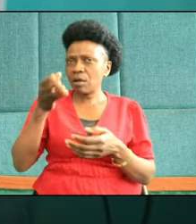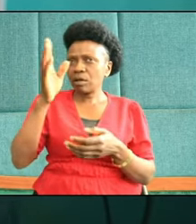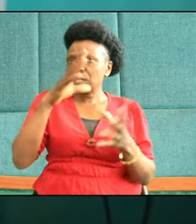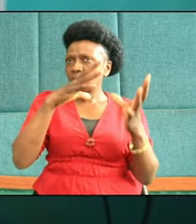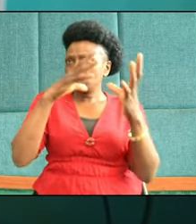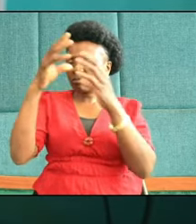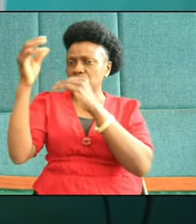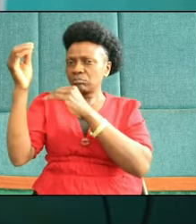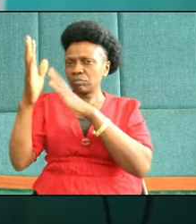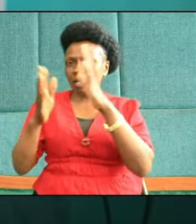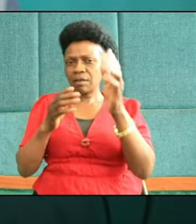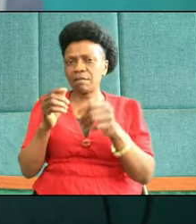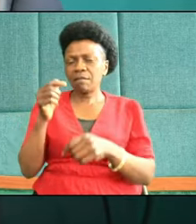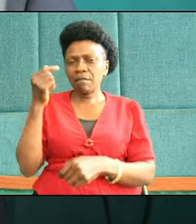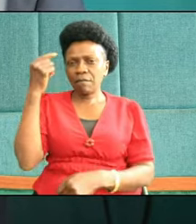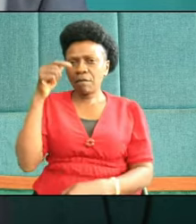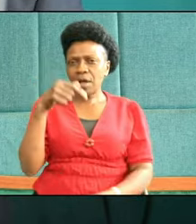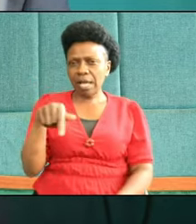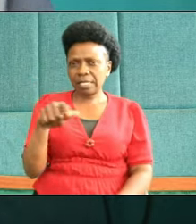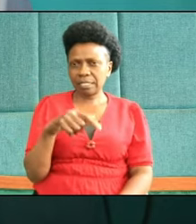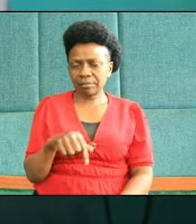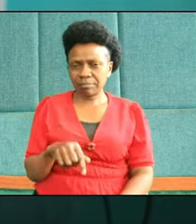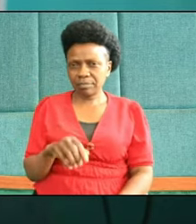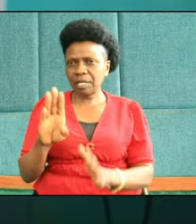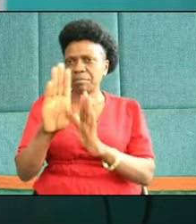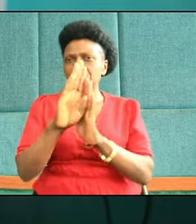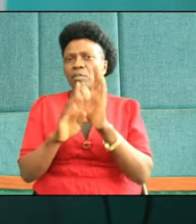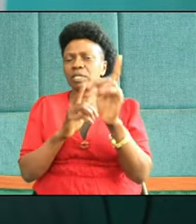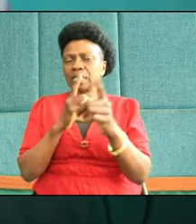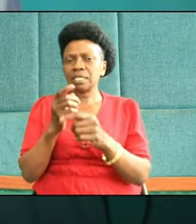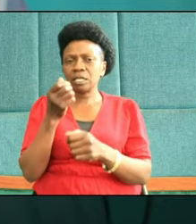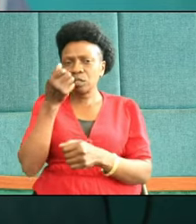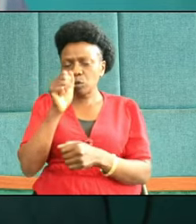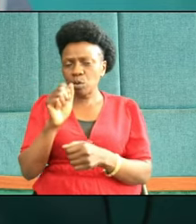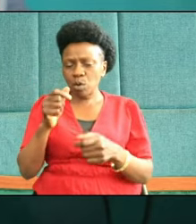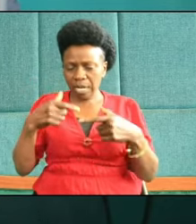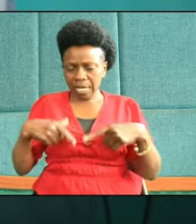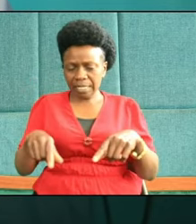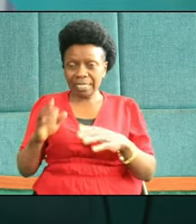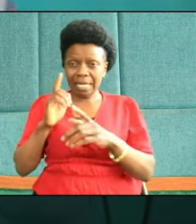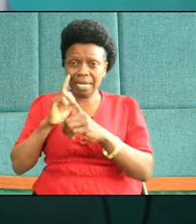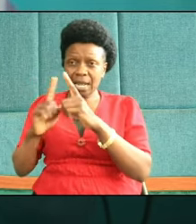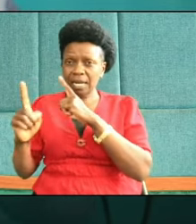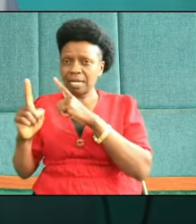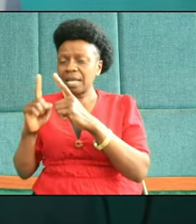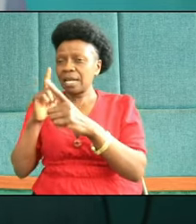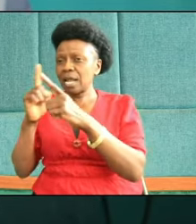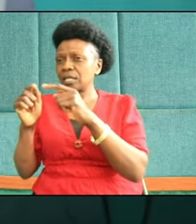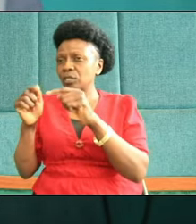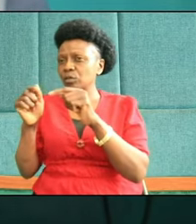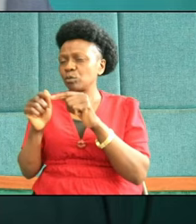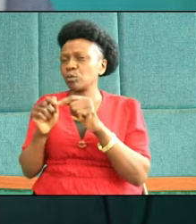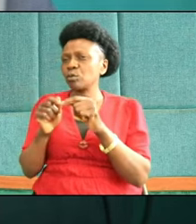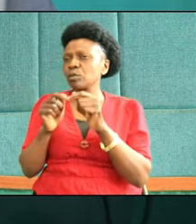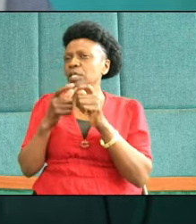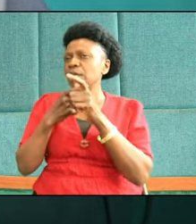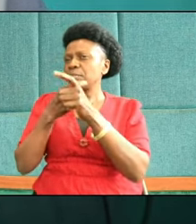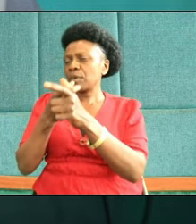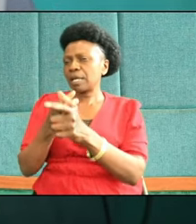to prepare for us a place. The Bible has this to say, let us therefore run, run, and run towards our price,